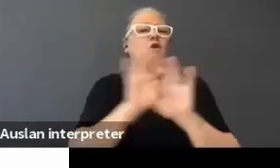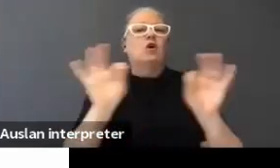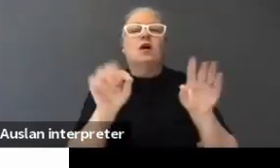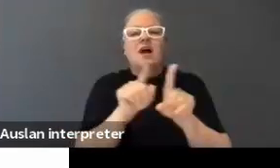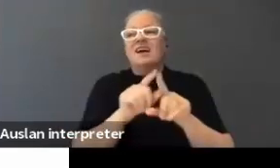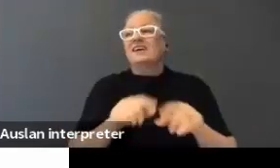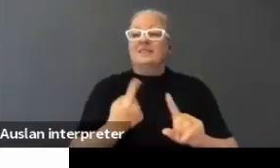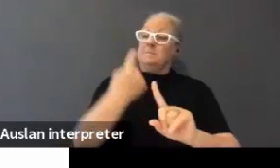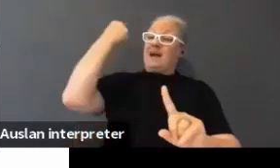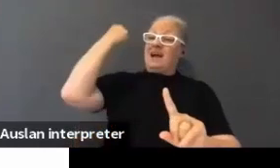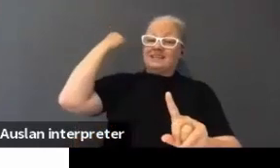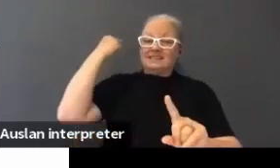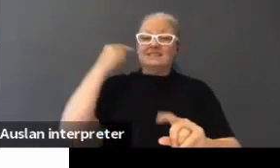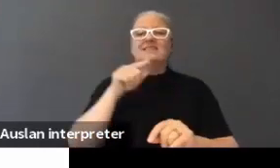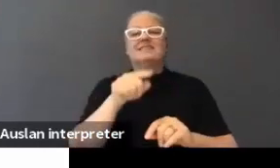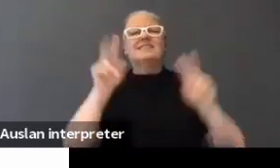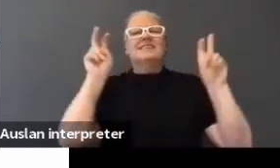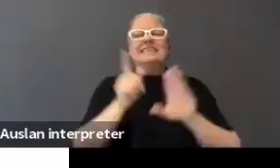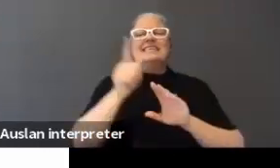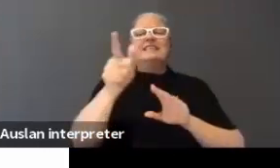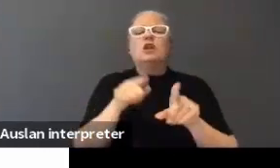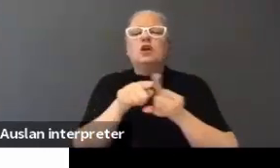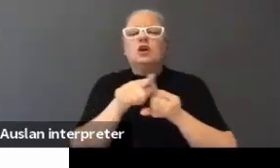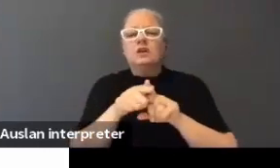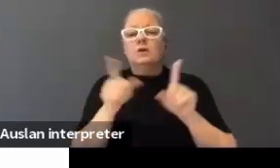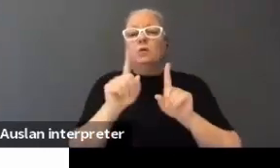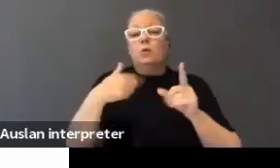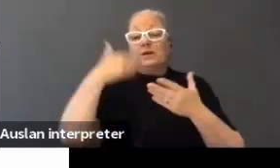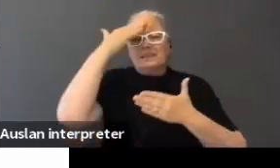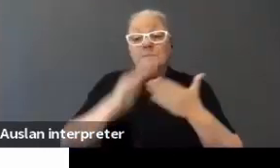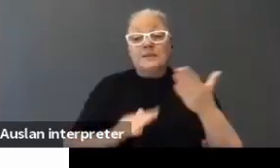the past distance learning that we have experienced.